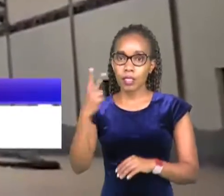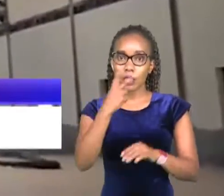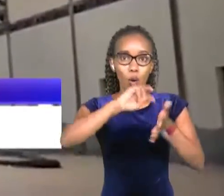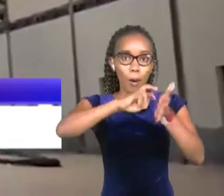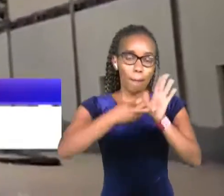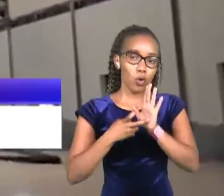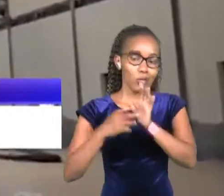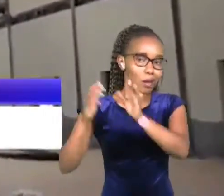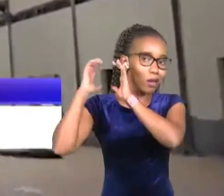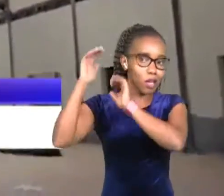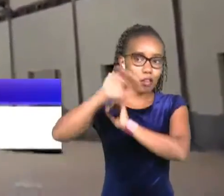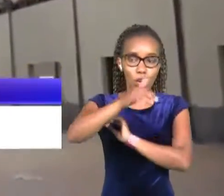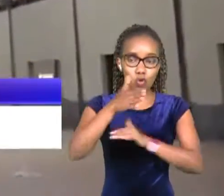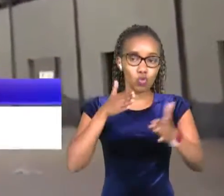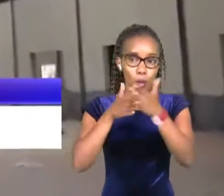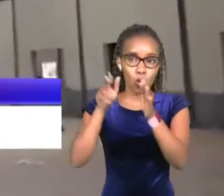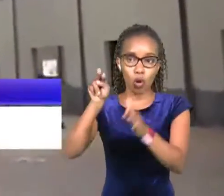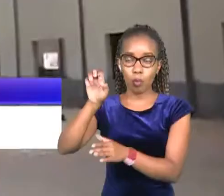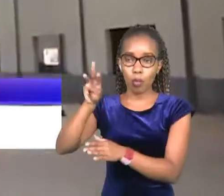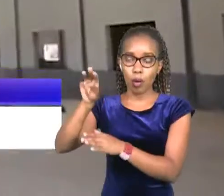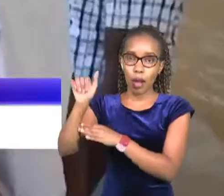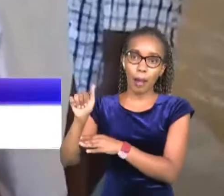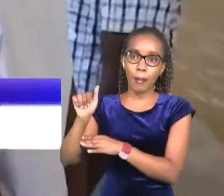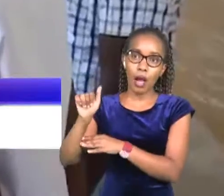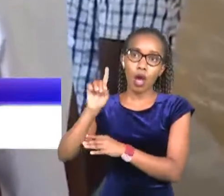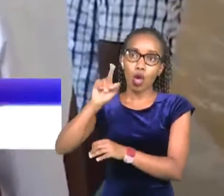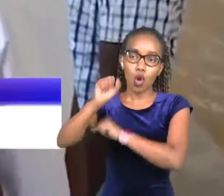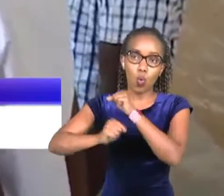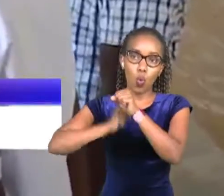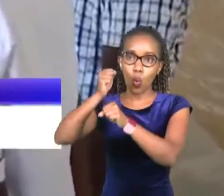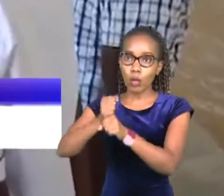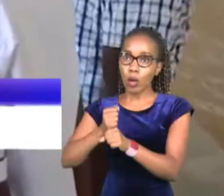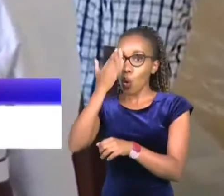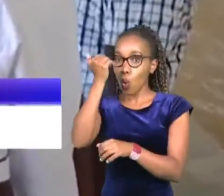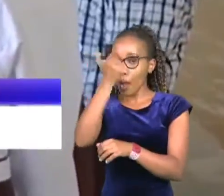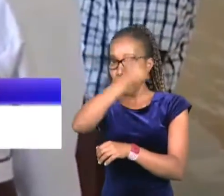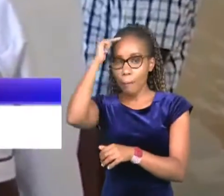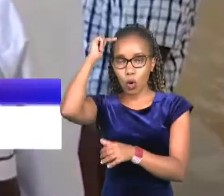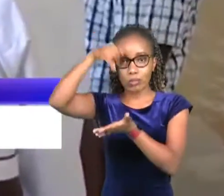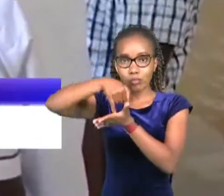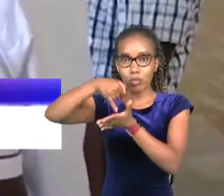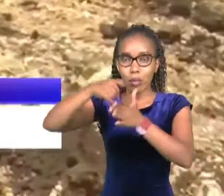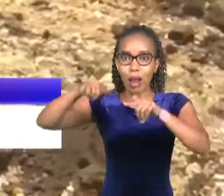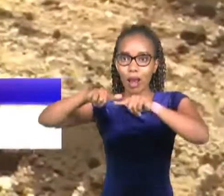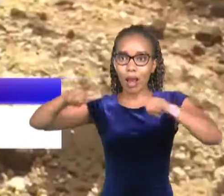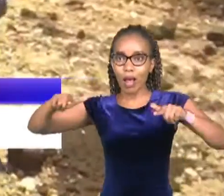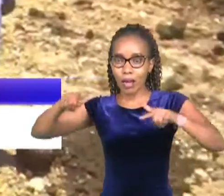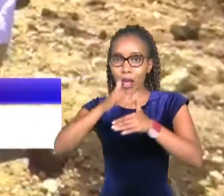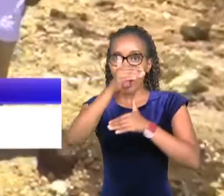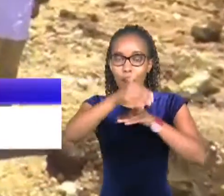to have been suspended by nema within a span of a year for encroaching wetlands after the agency declined